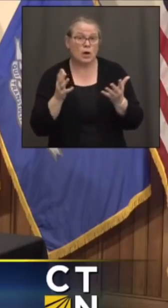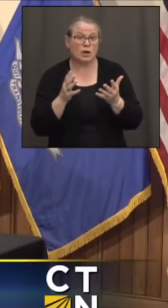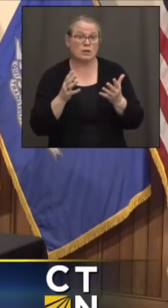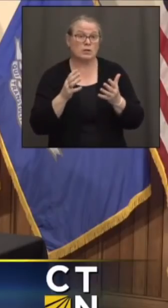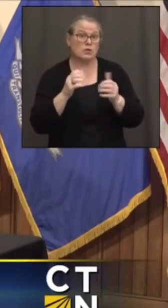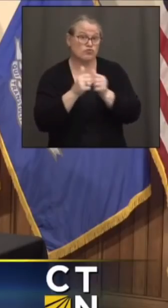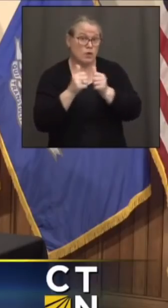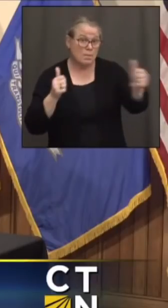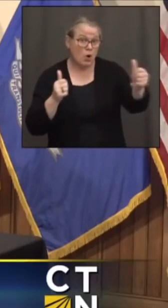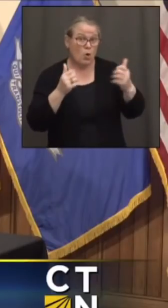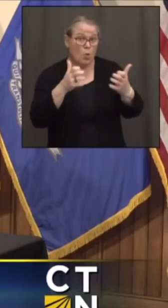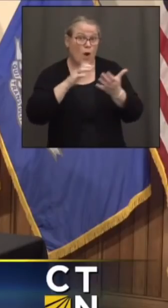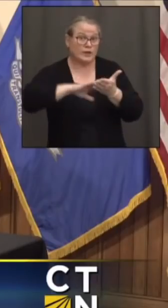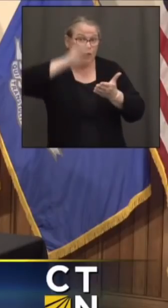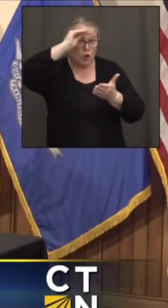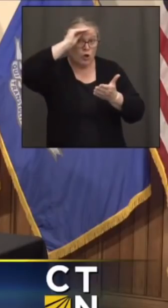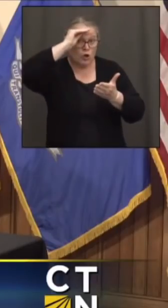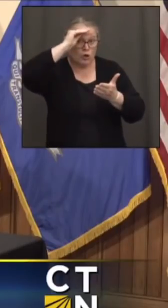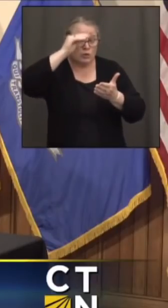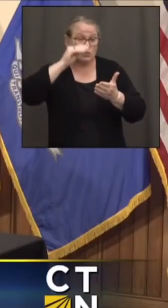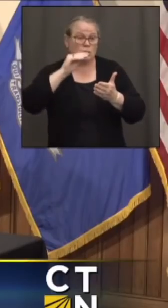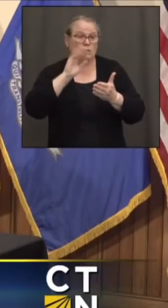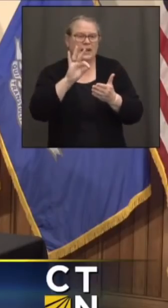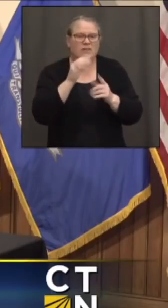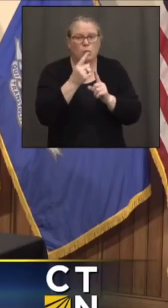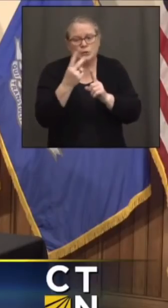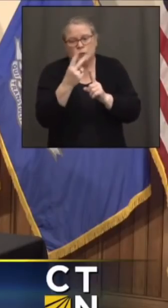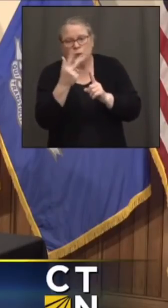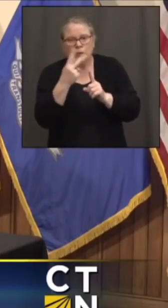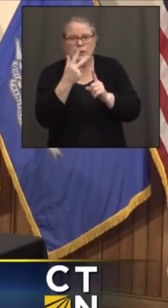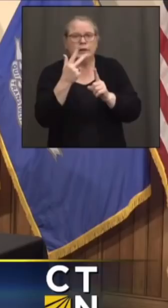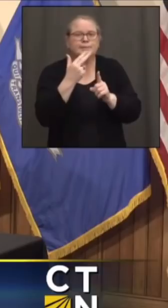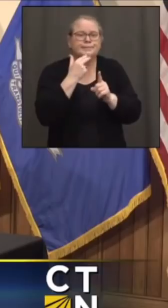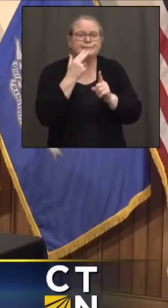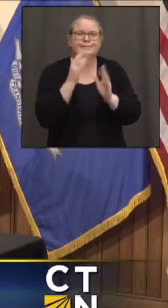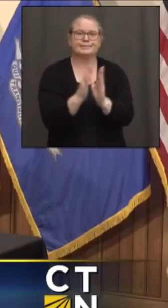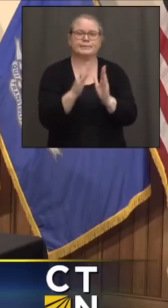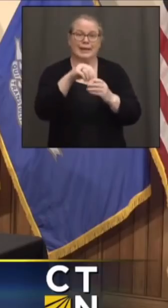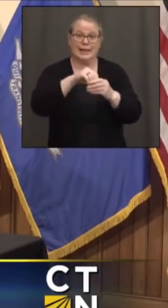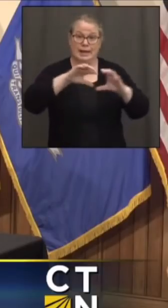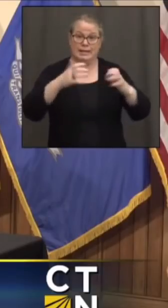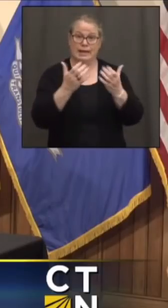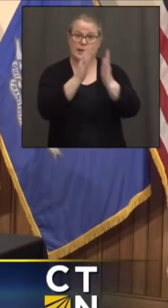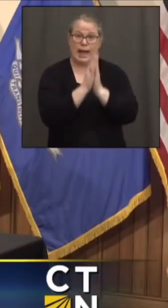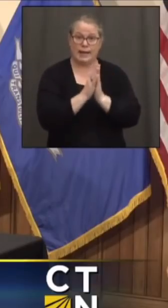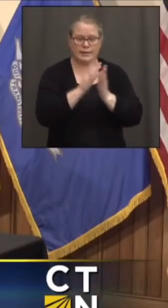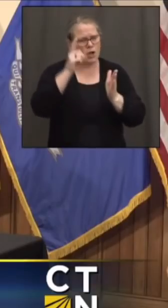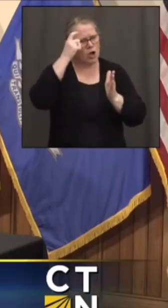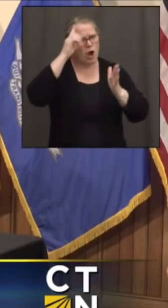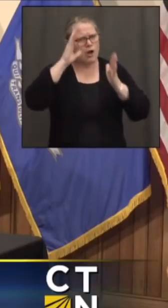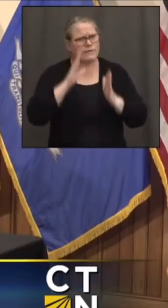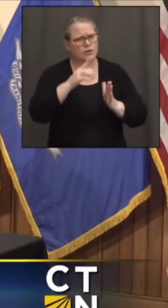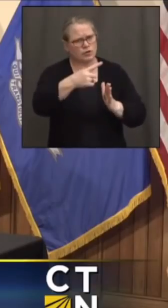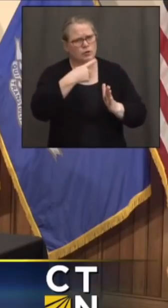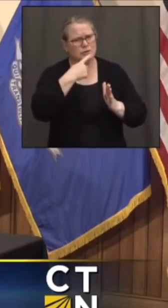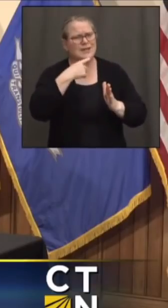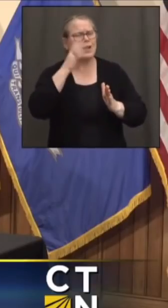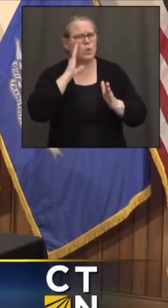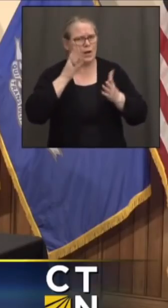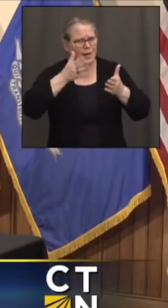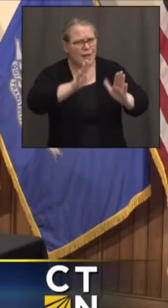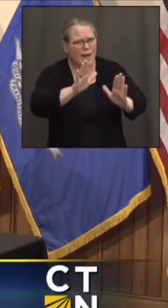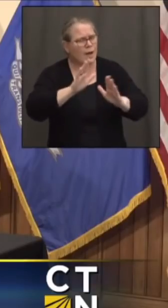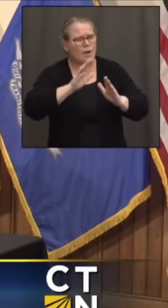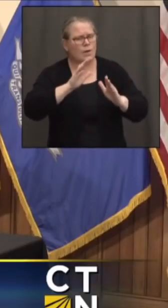and they're some of the only ones in the class asking to do so? I know, Governor, you said that they will be accommodated, but how